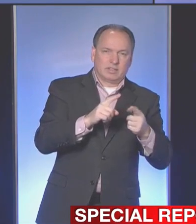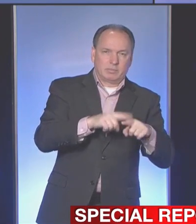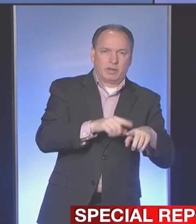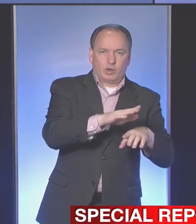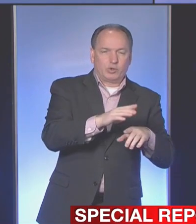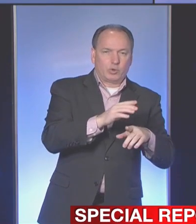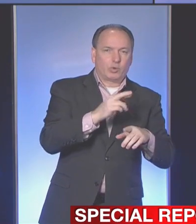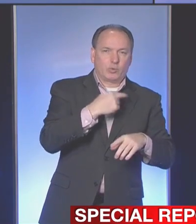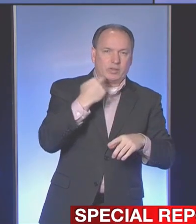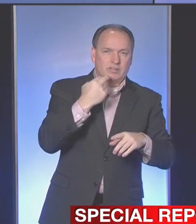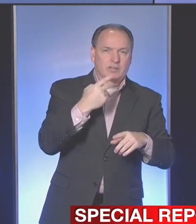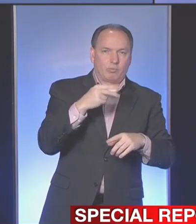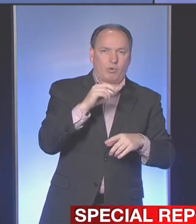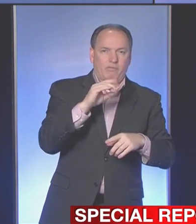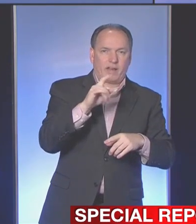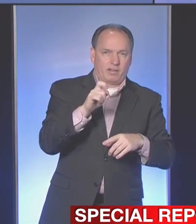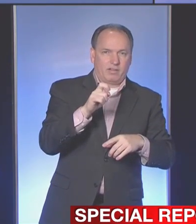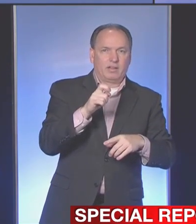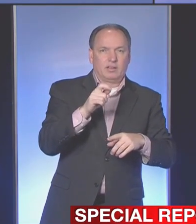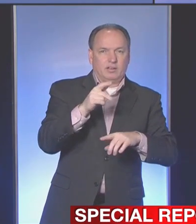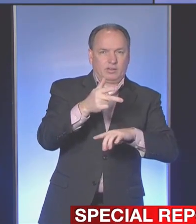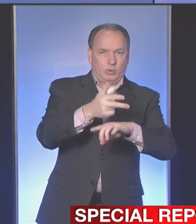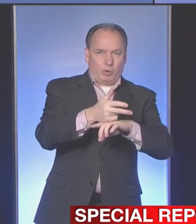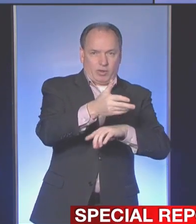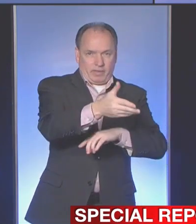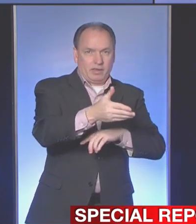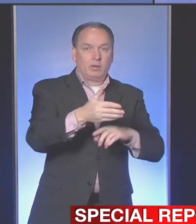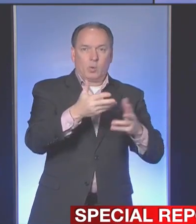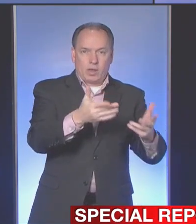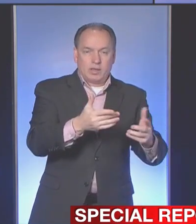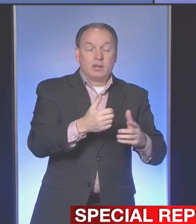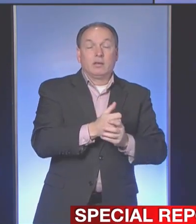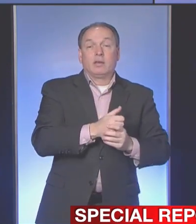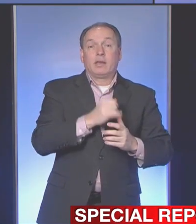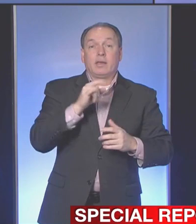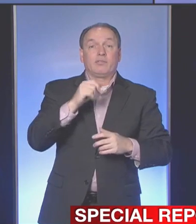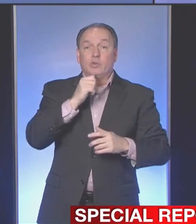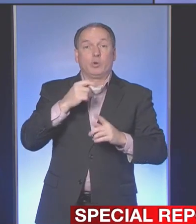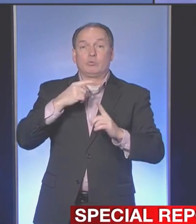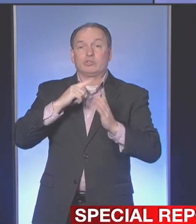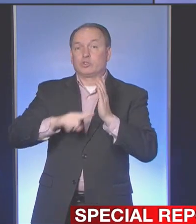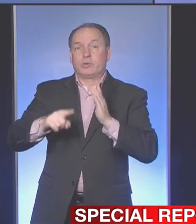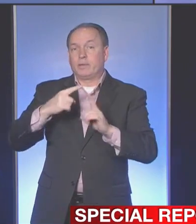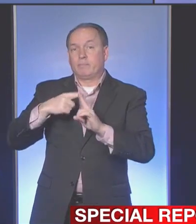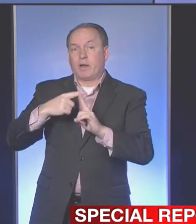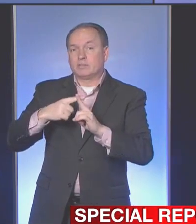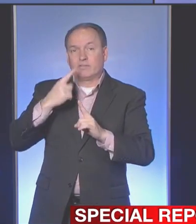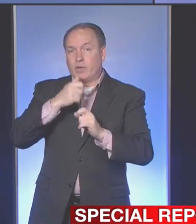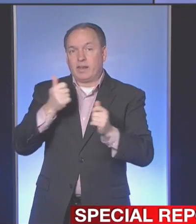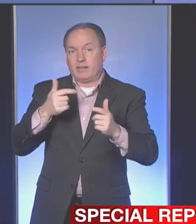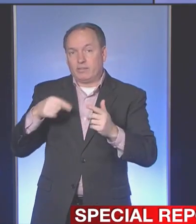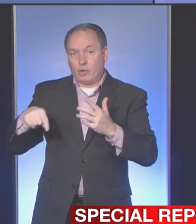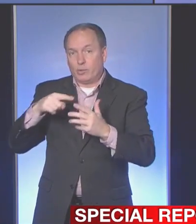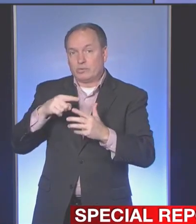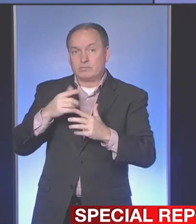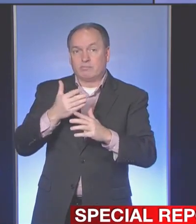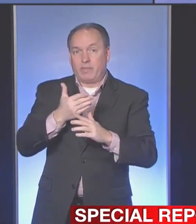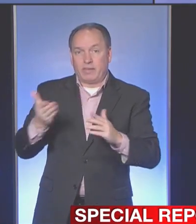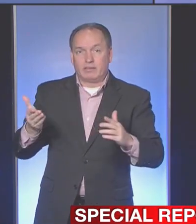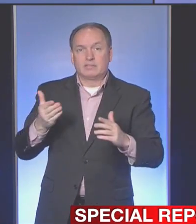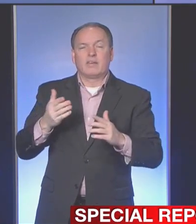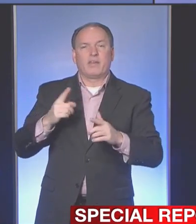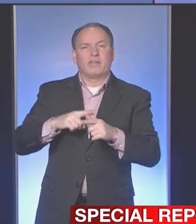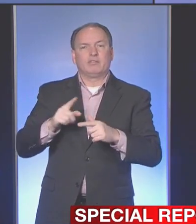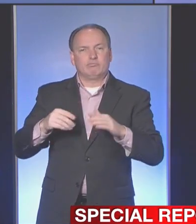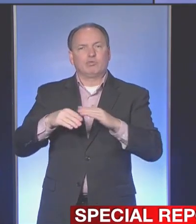and so you're in the proper treatment area for your needs. If you don't screen positive any of those things then you go into the normal area of the emergency